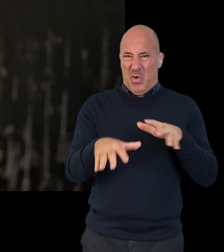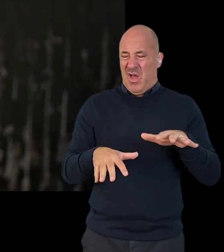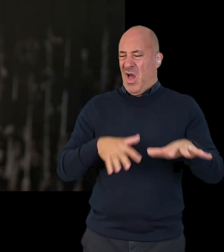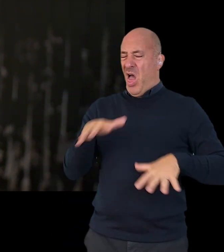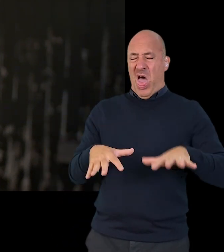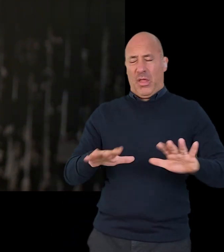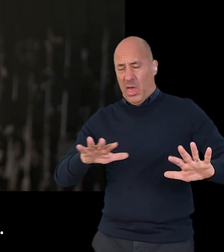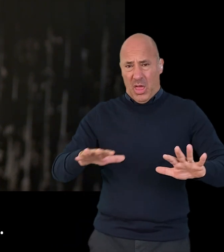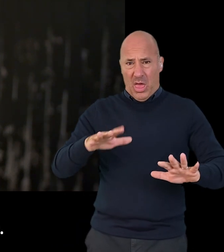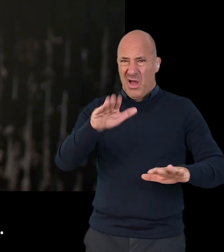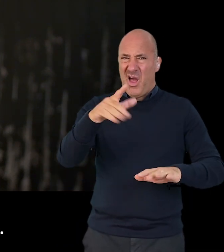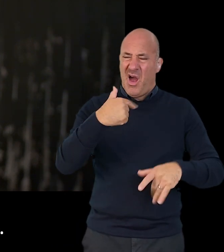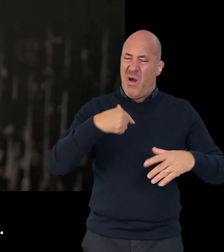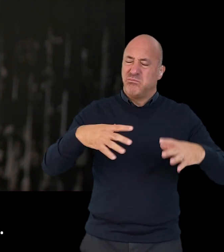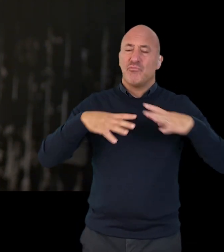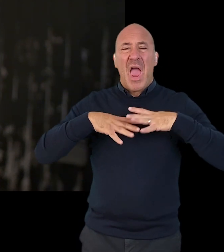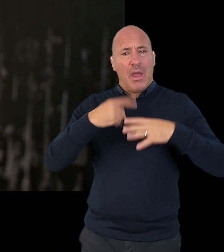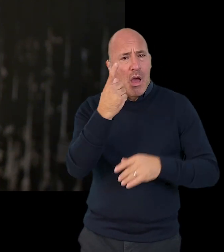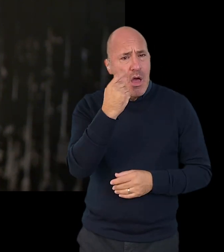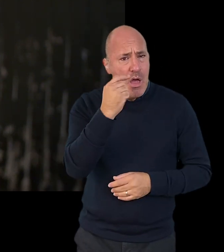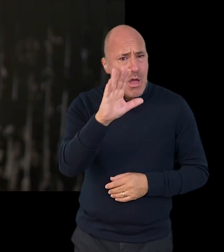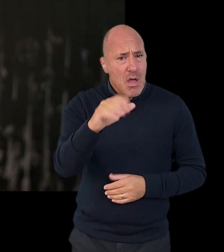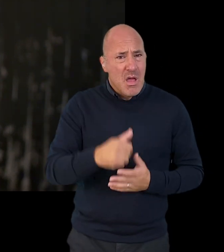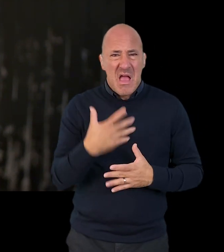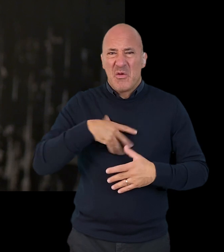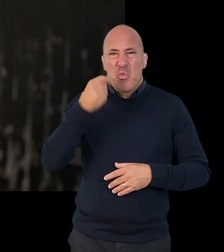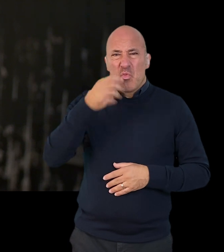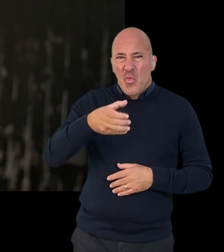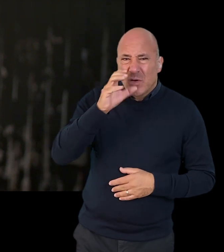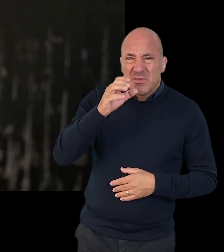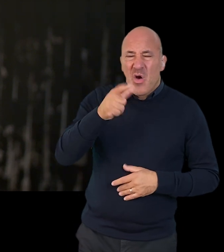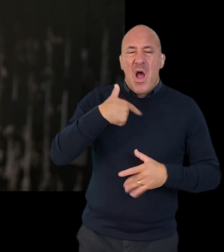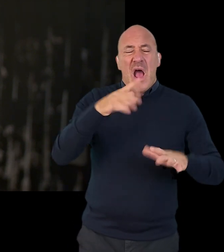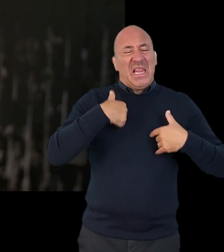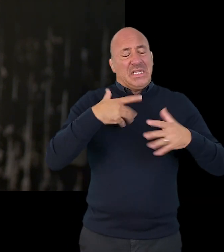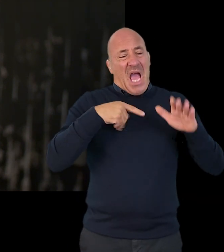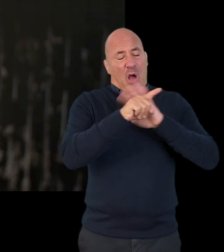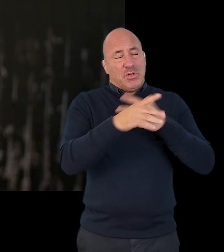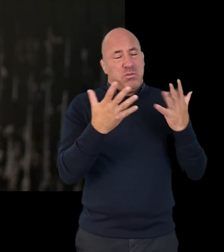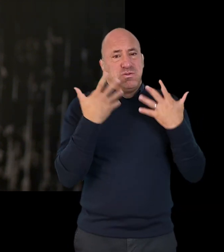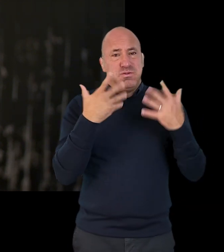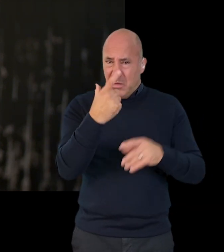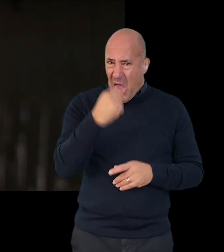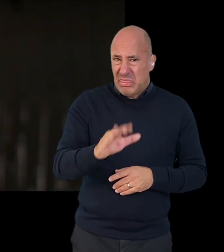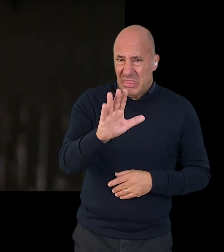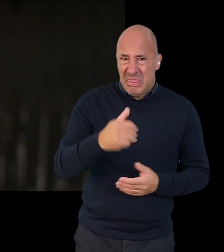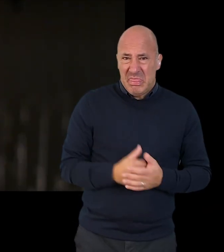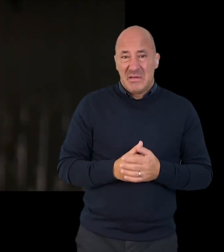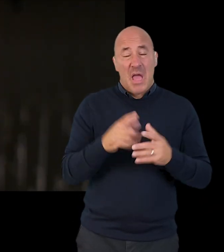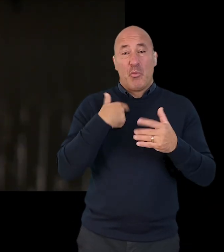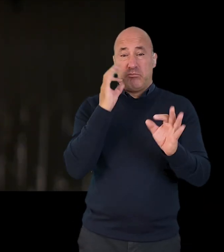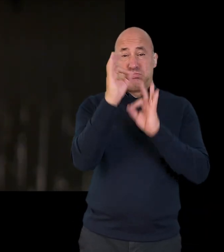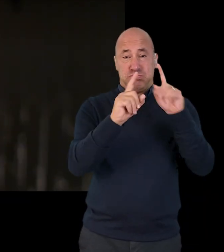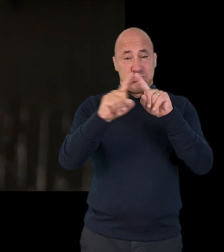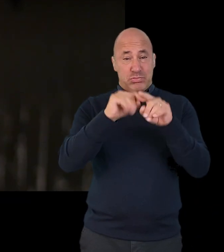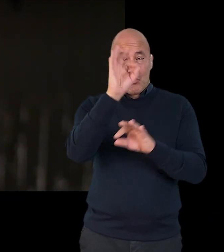feel uncomfortable in any way you can ask for a break. If you need a glass of water or you just need a breather you can ask so. You will be asked